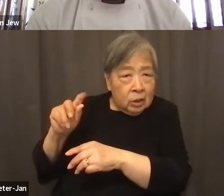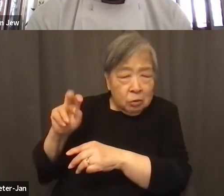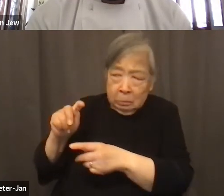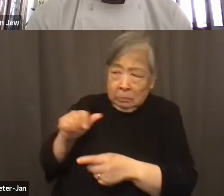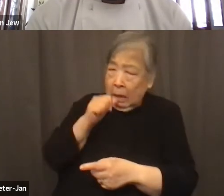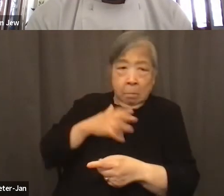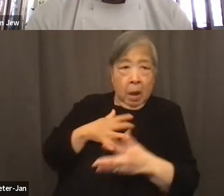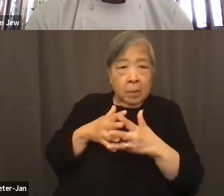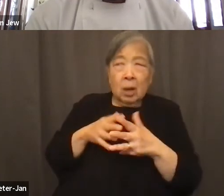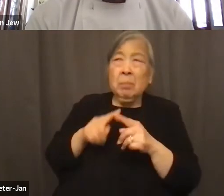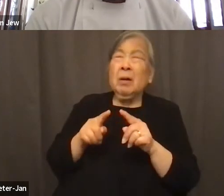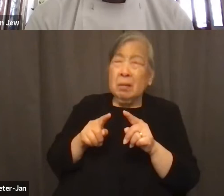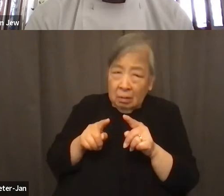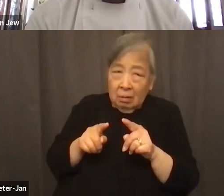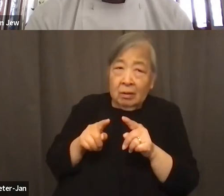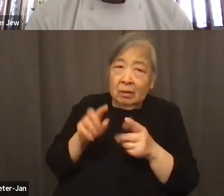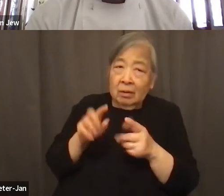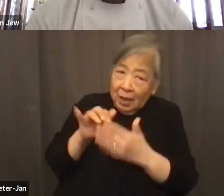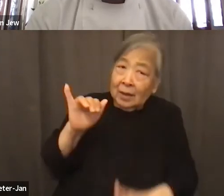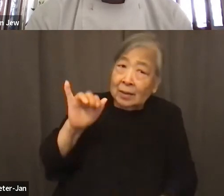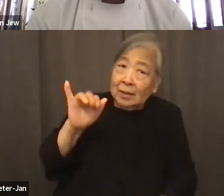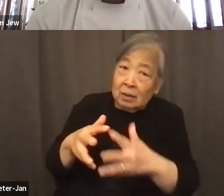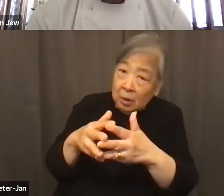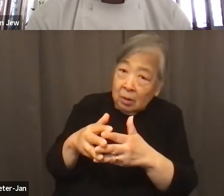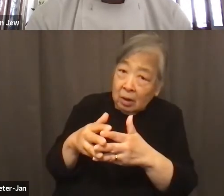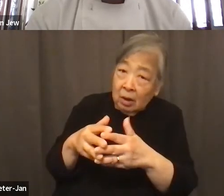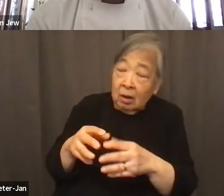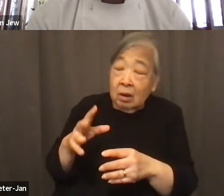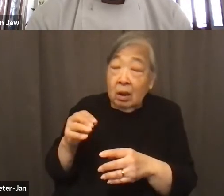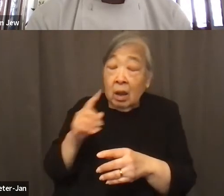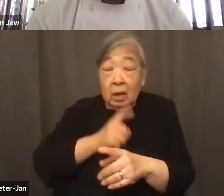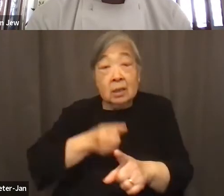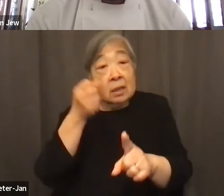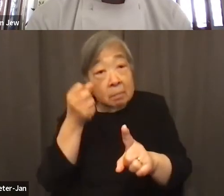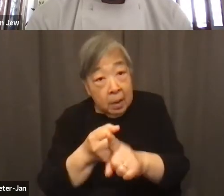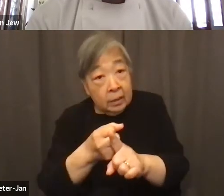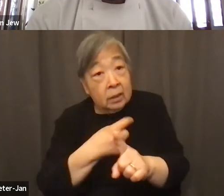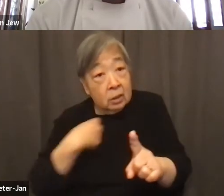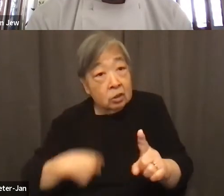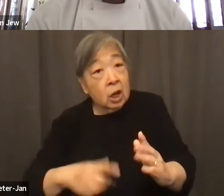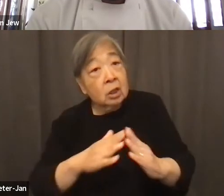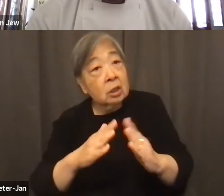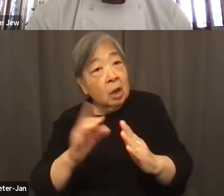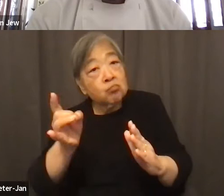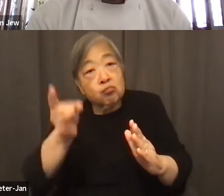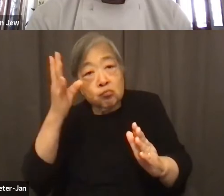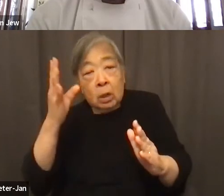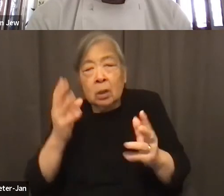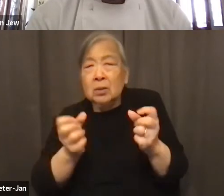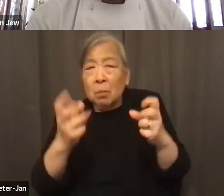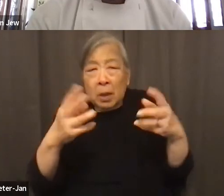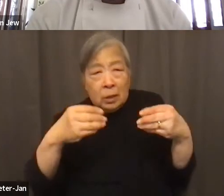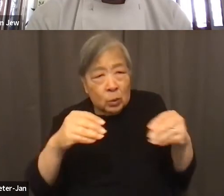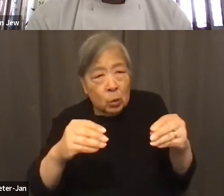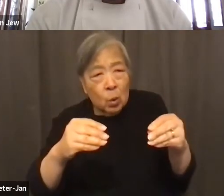and it's impacting Chinatown in such a severe way right now. So many of the stores and